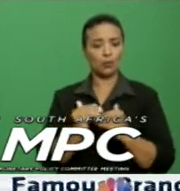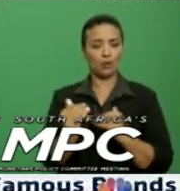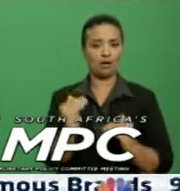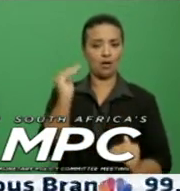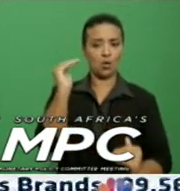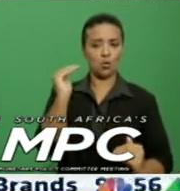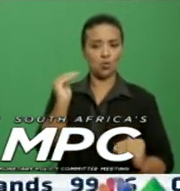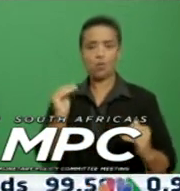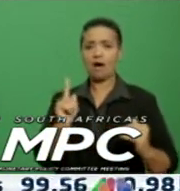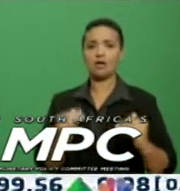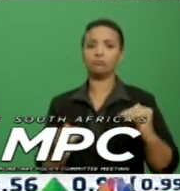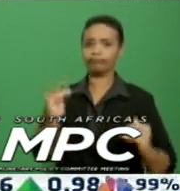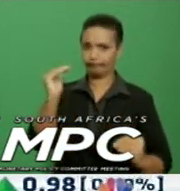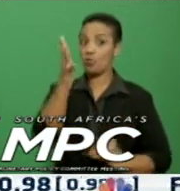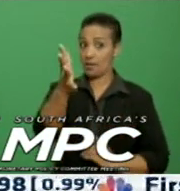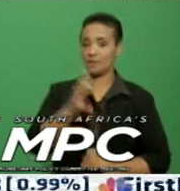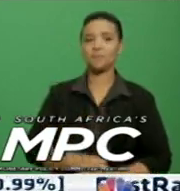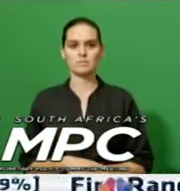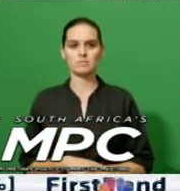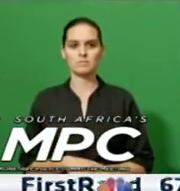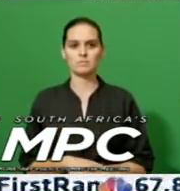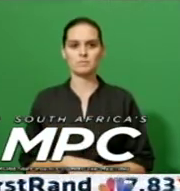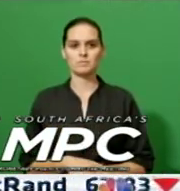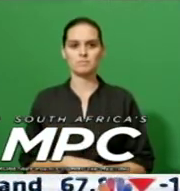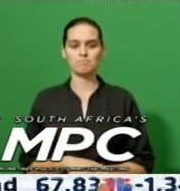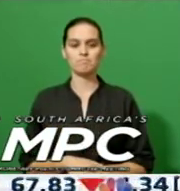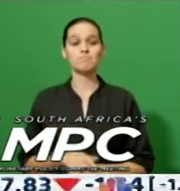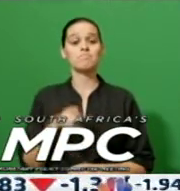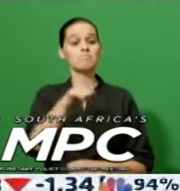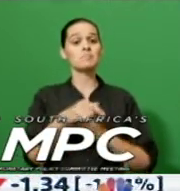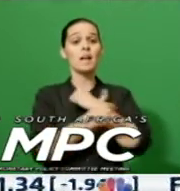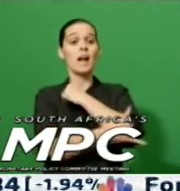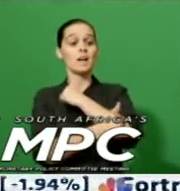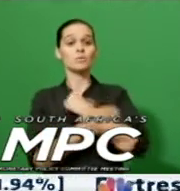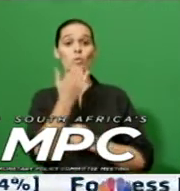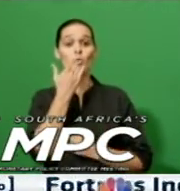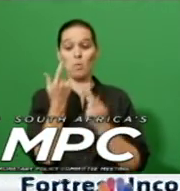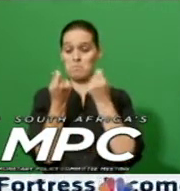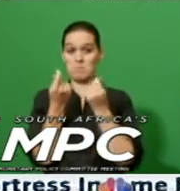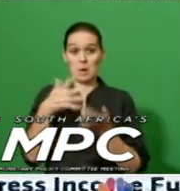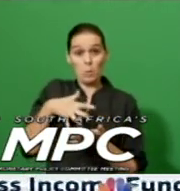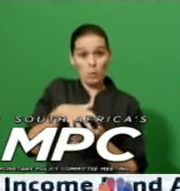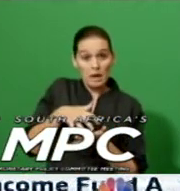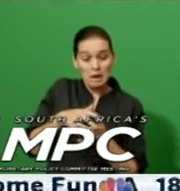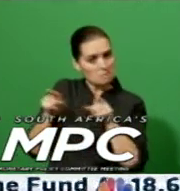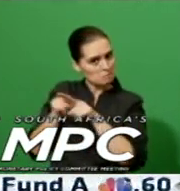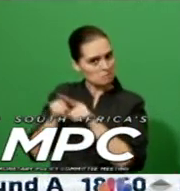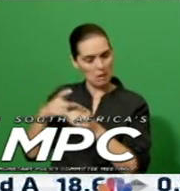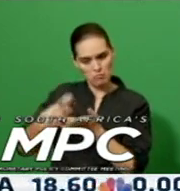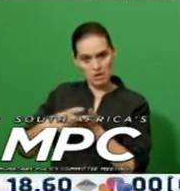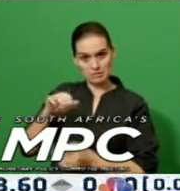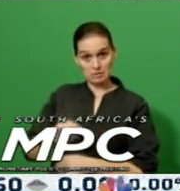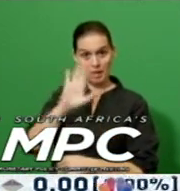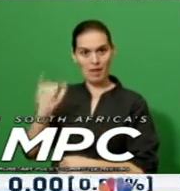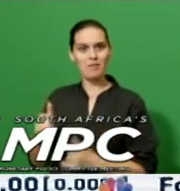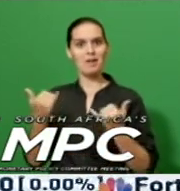undervalued. Imaging market currencies, including the rent, have recently benefited from a weaker